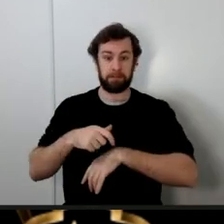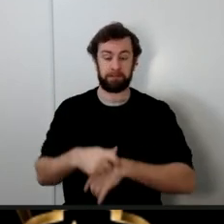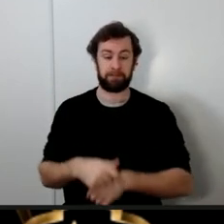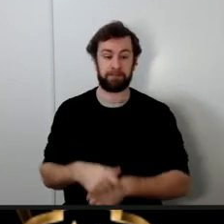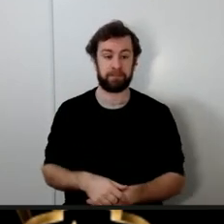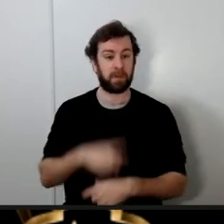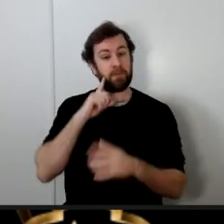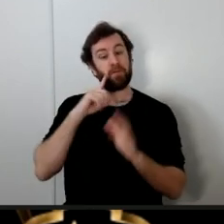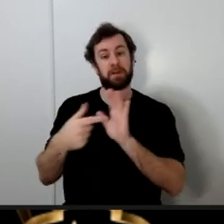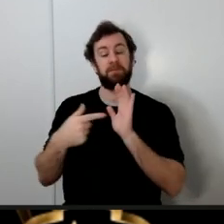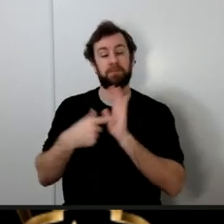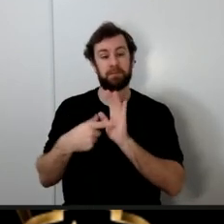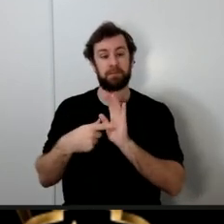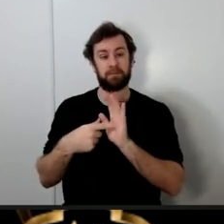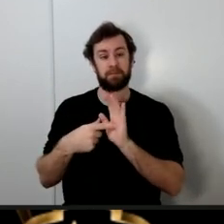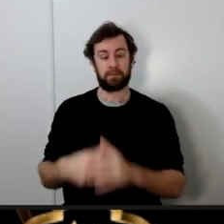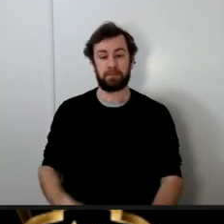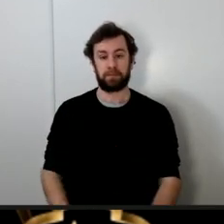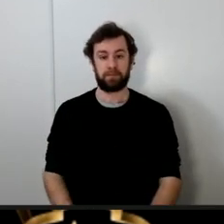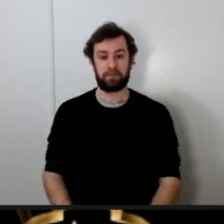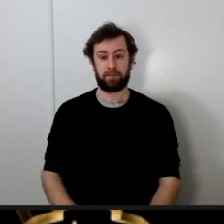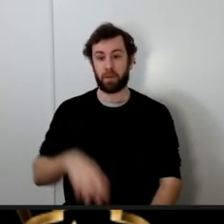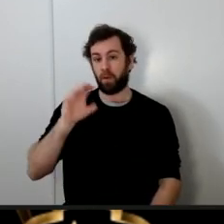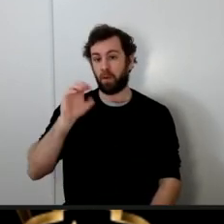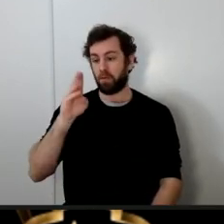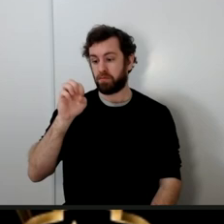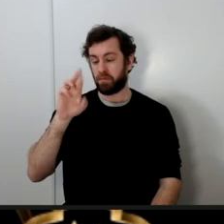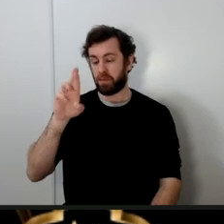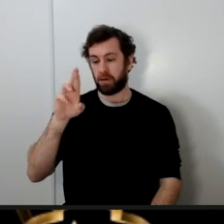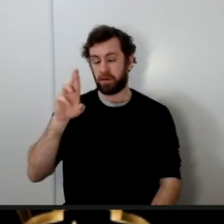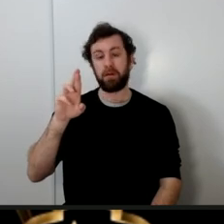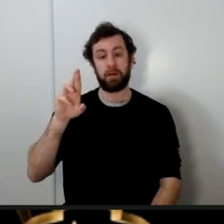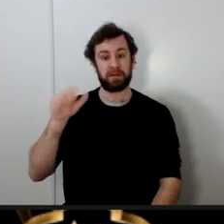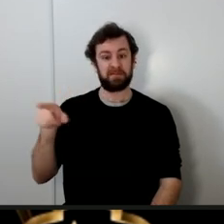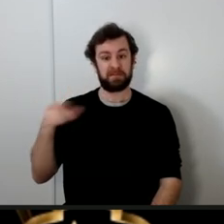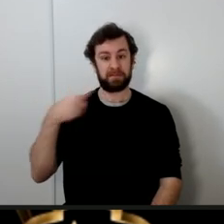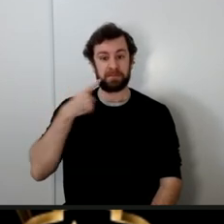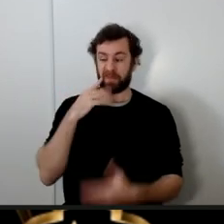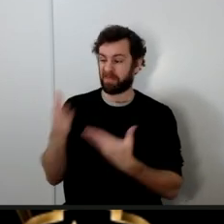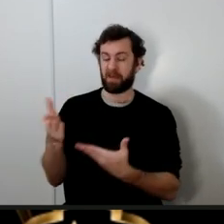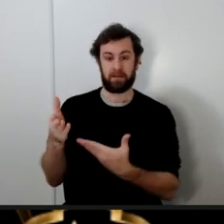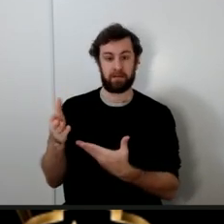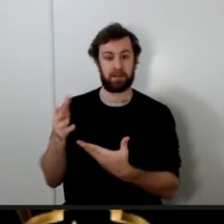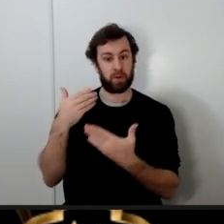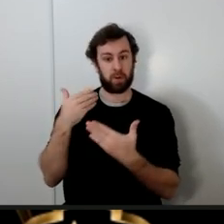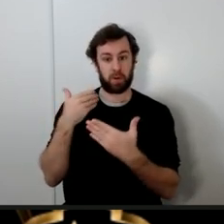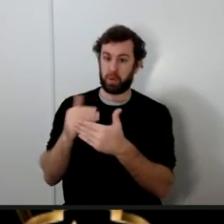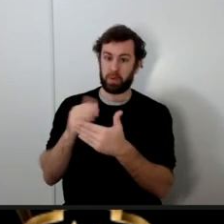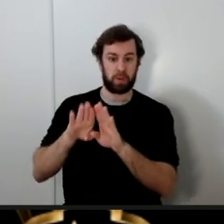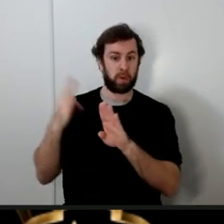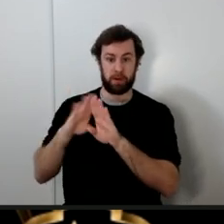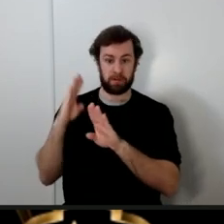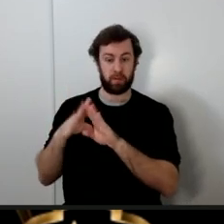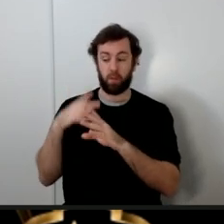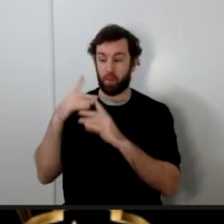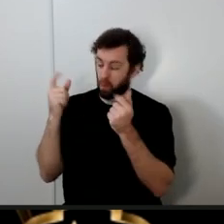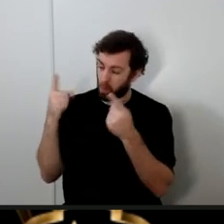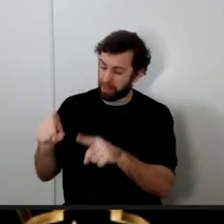Umar ibn Khattab in almost all sources was present there by the door when the incident happened